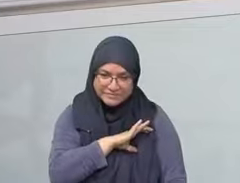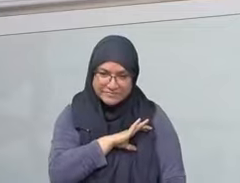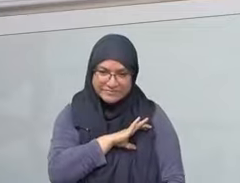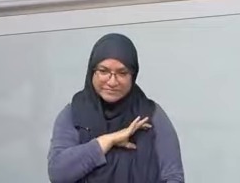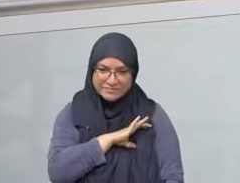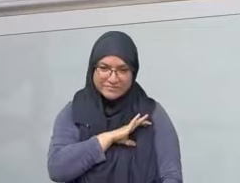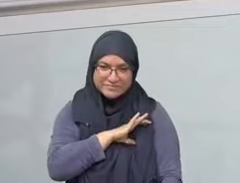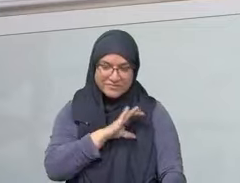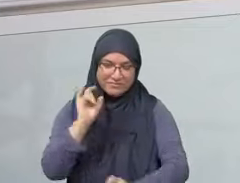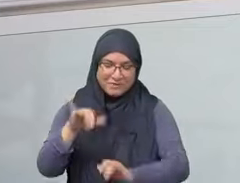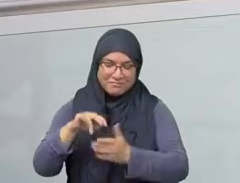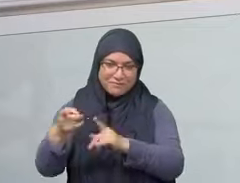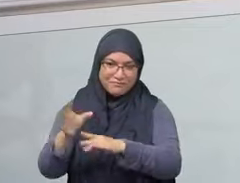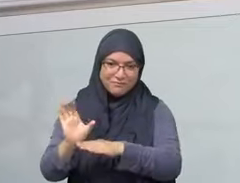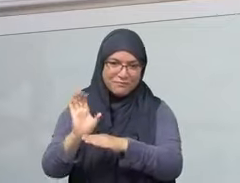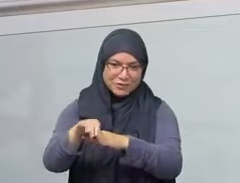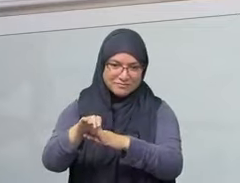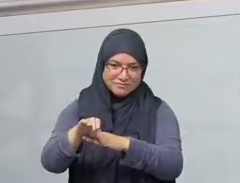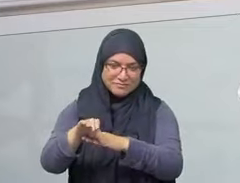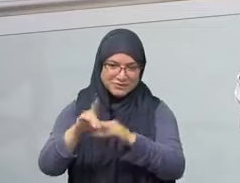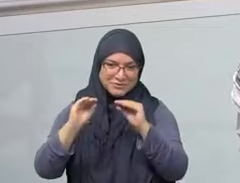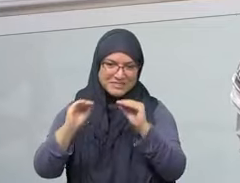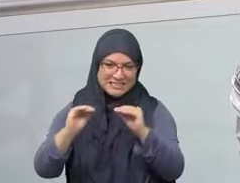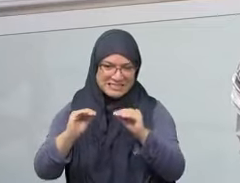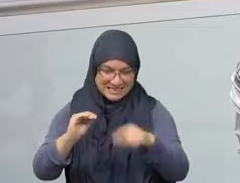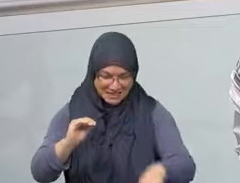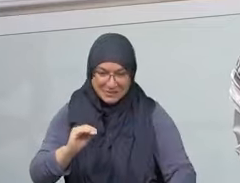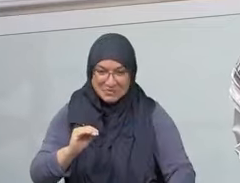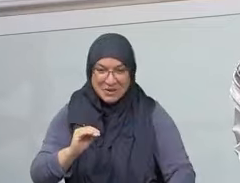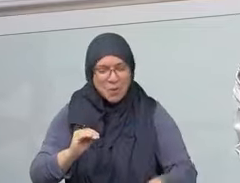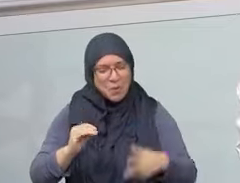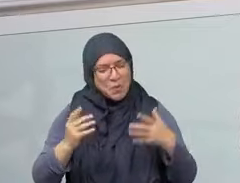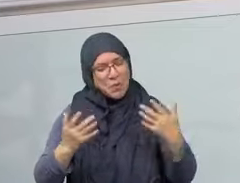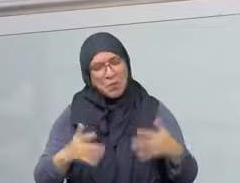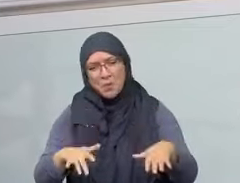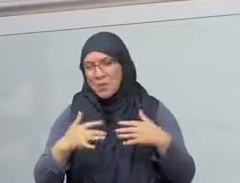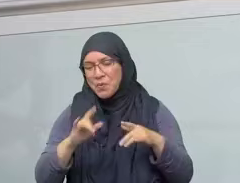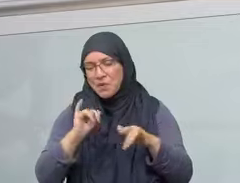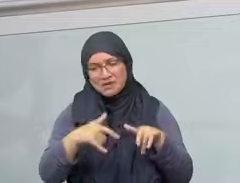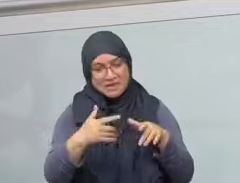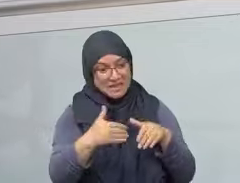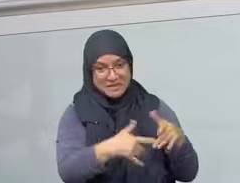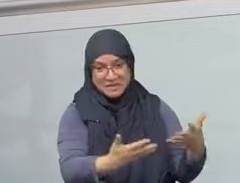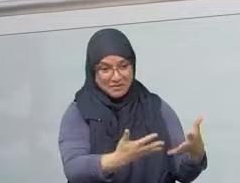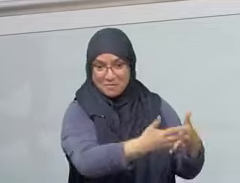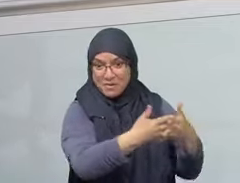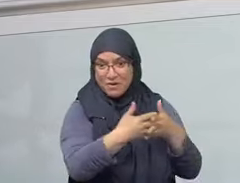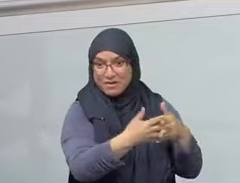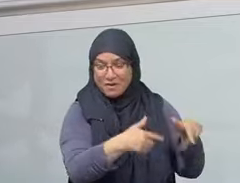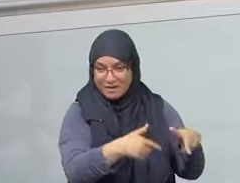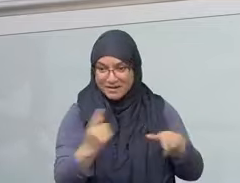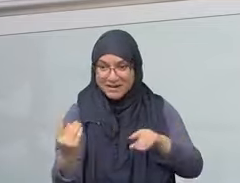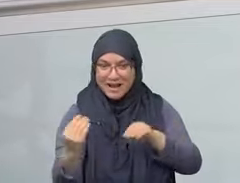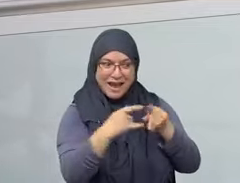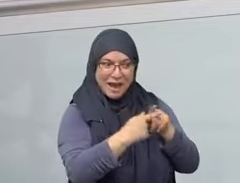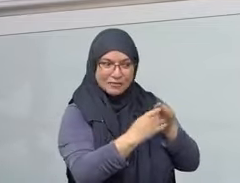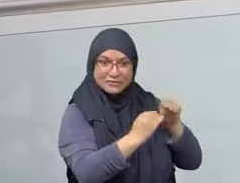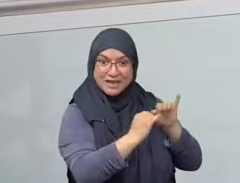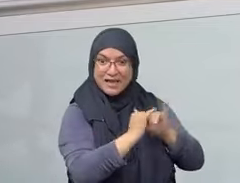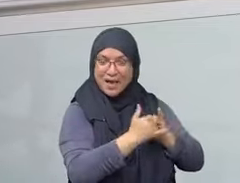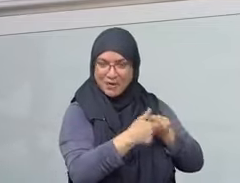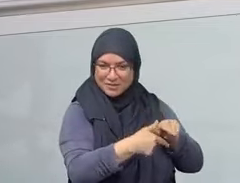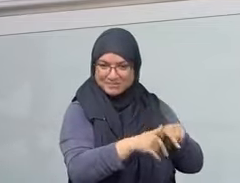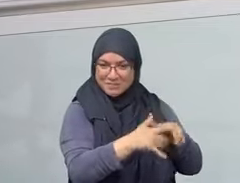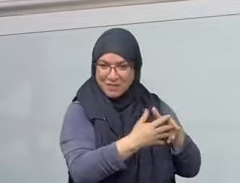land that we have blessed from within. Wa barakna hawlah. And we have blessed what is around it. Not just blessed the land itself.